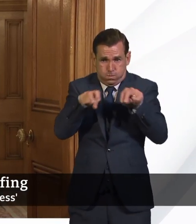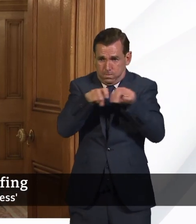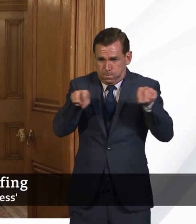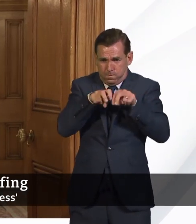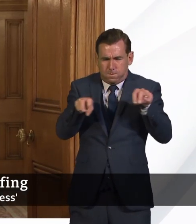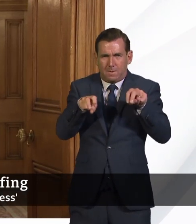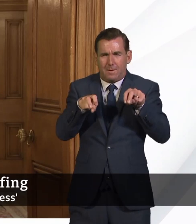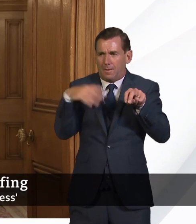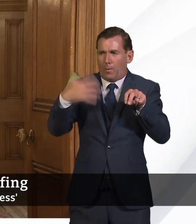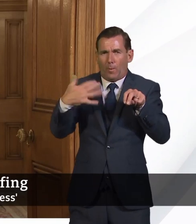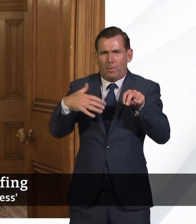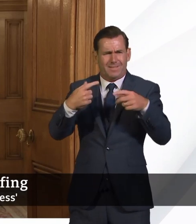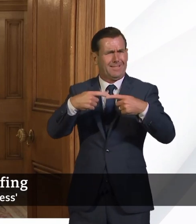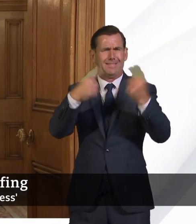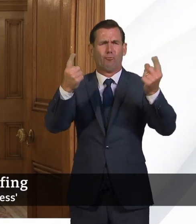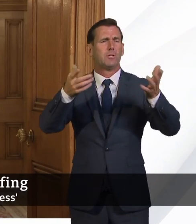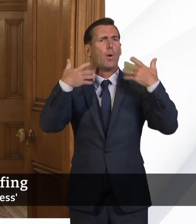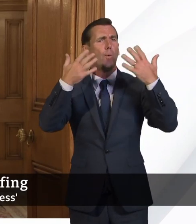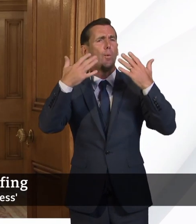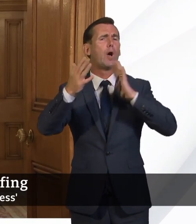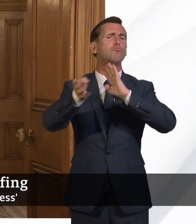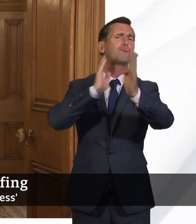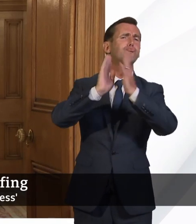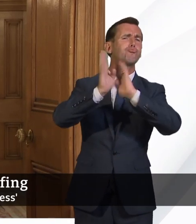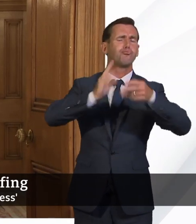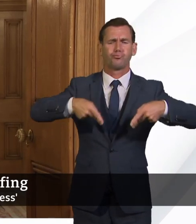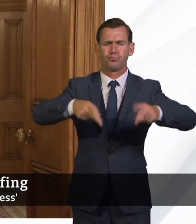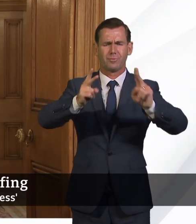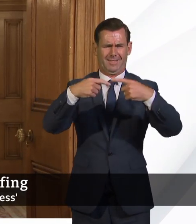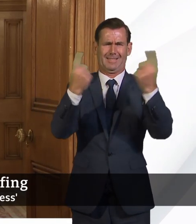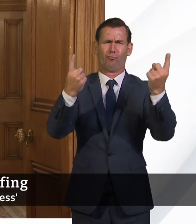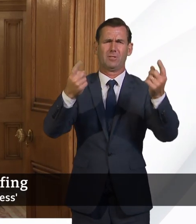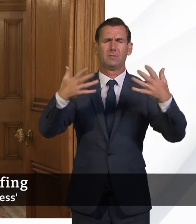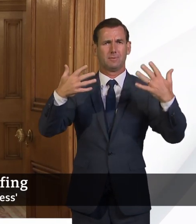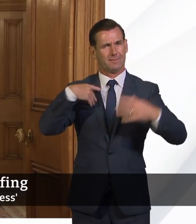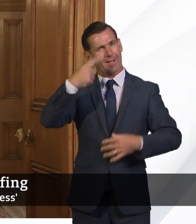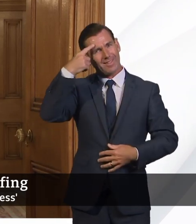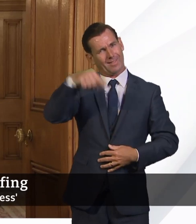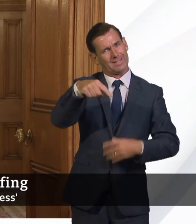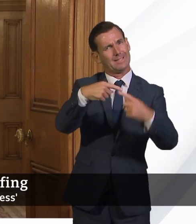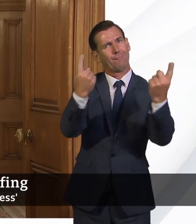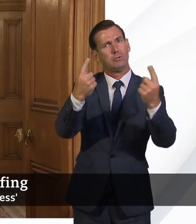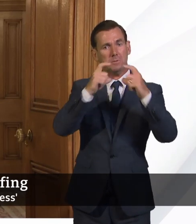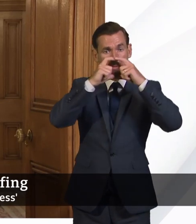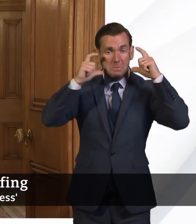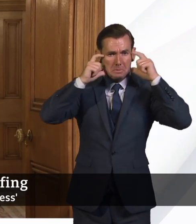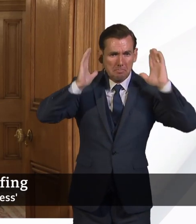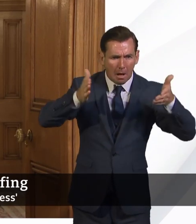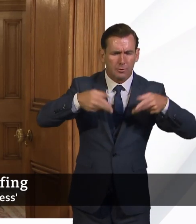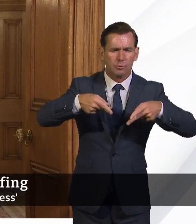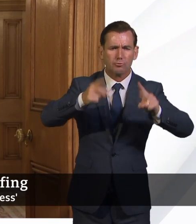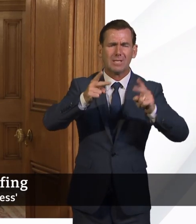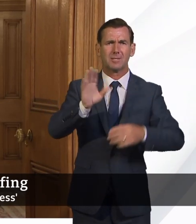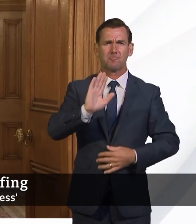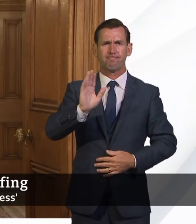That's not the case if you are out and about on the streets. And I think that may be the principle difference of this. wonder if I can just